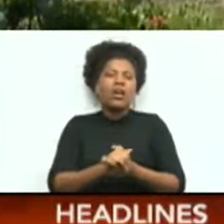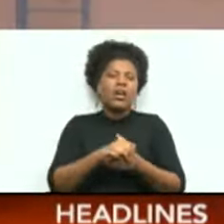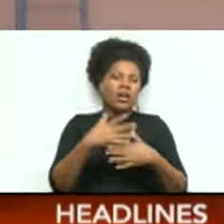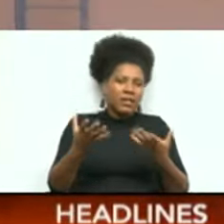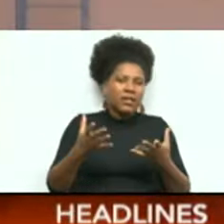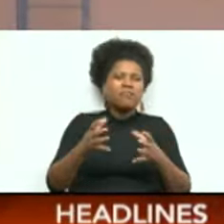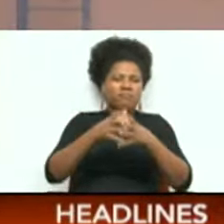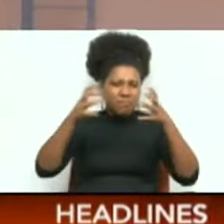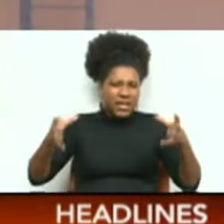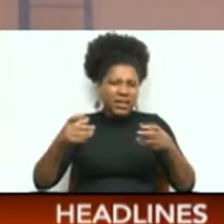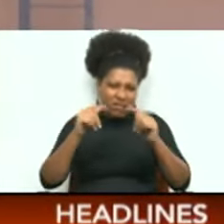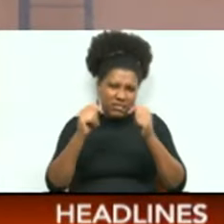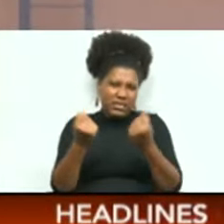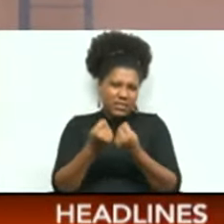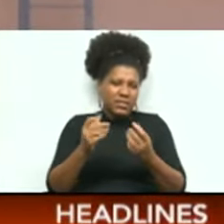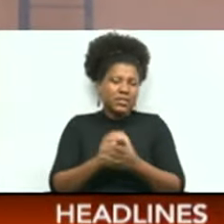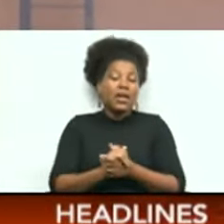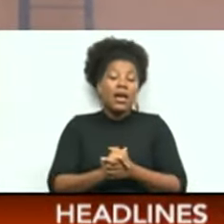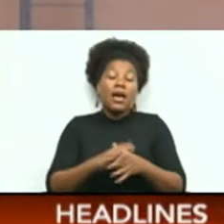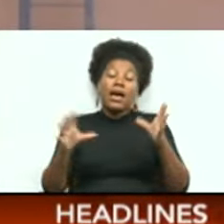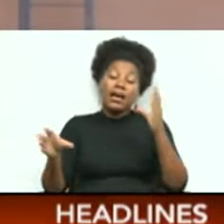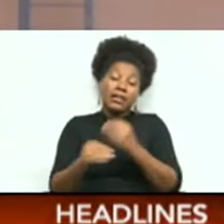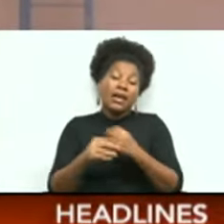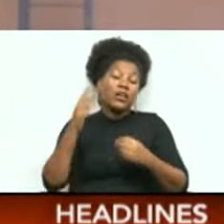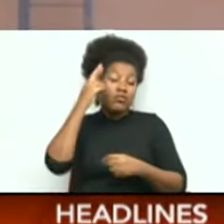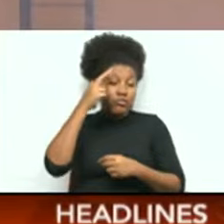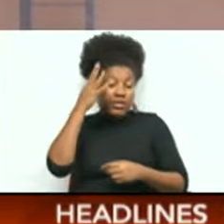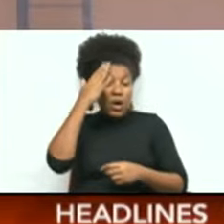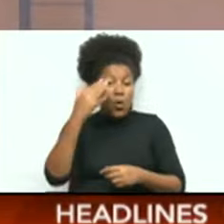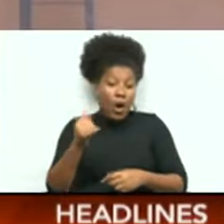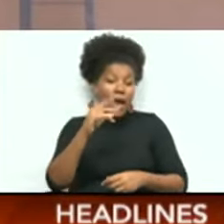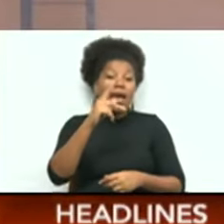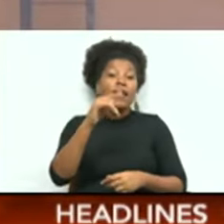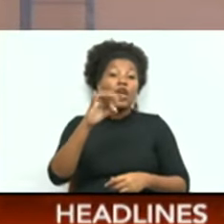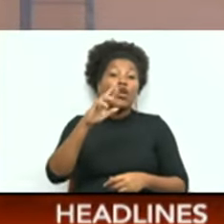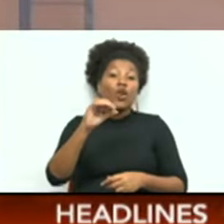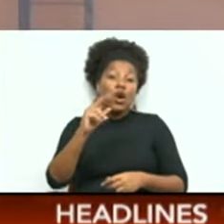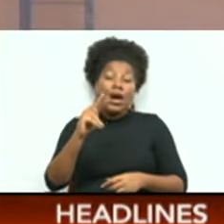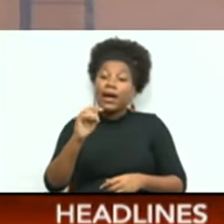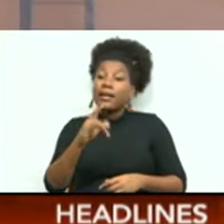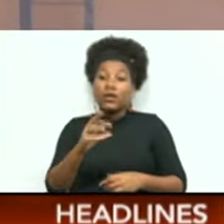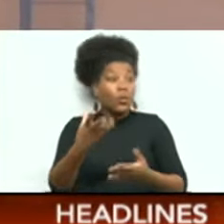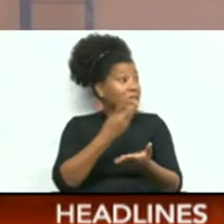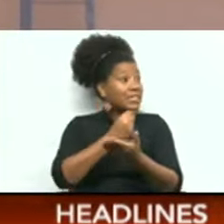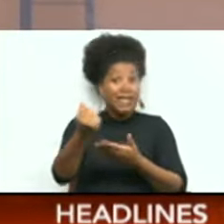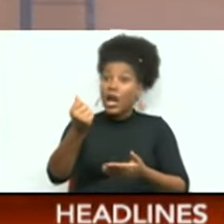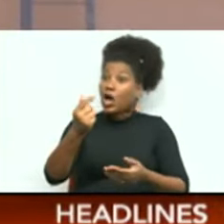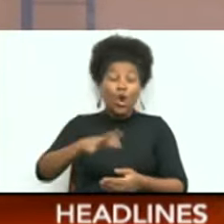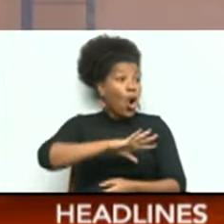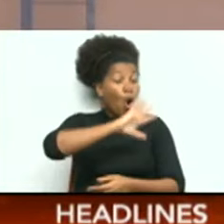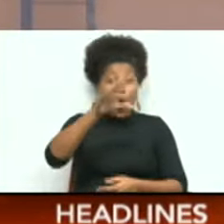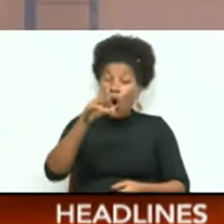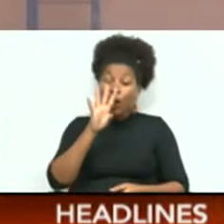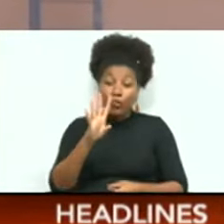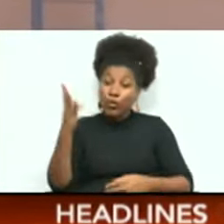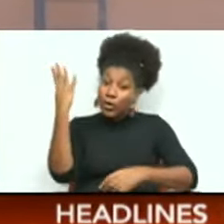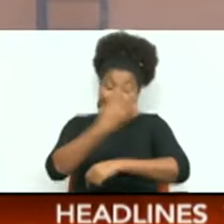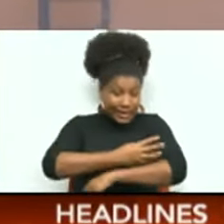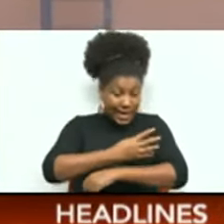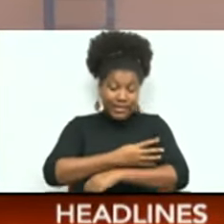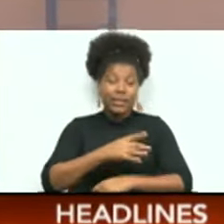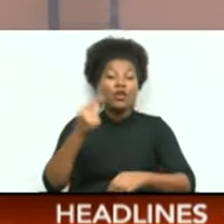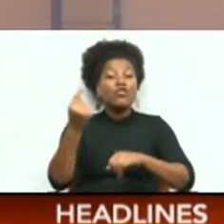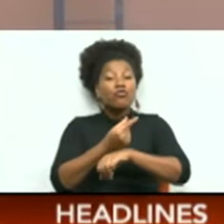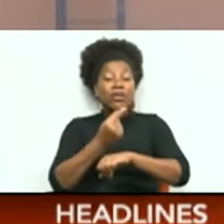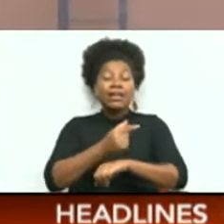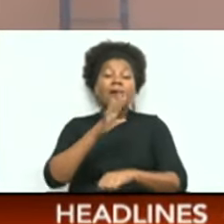teams. An added reason why the Carani James Stadium will be sold out on all four days starting this Friday. Grenada's